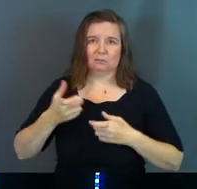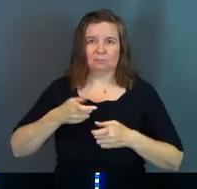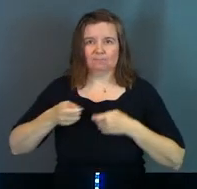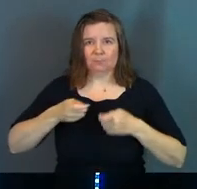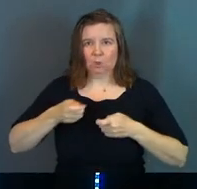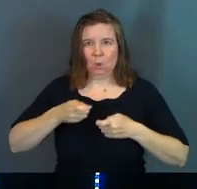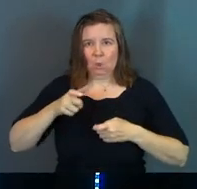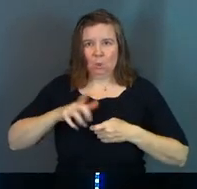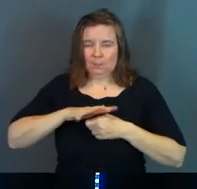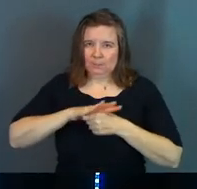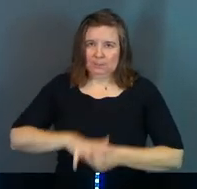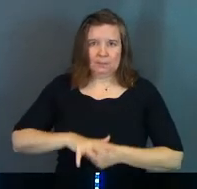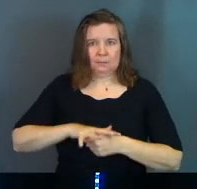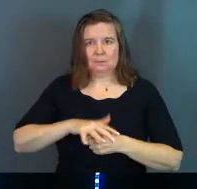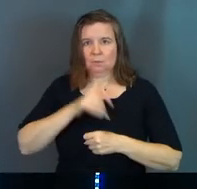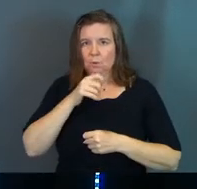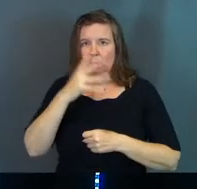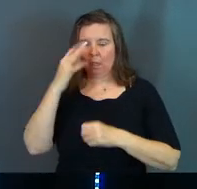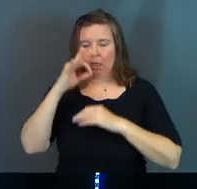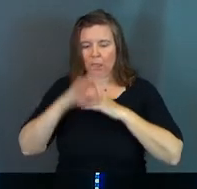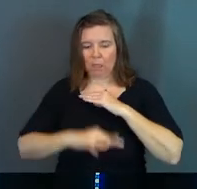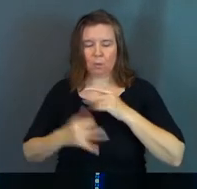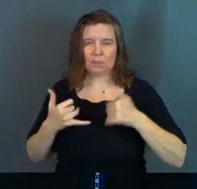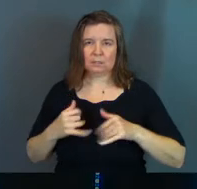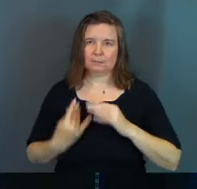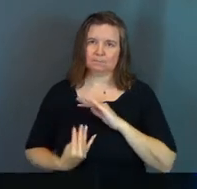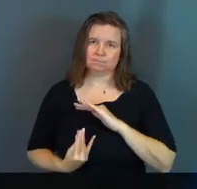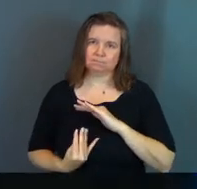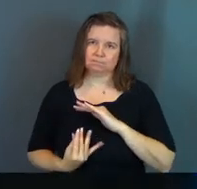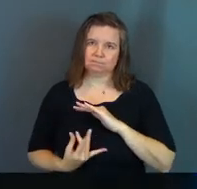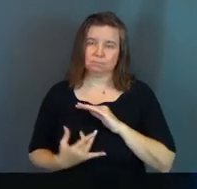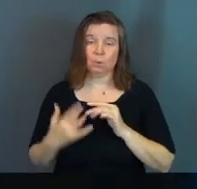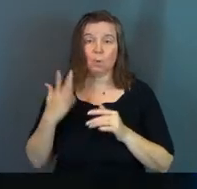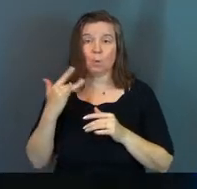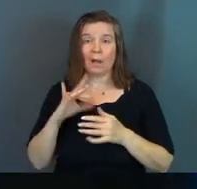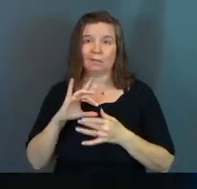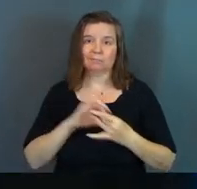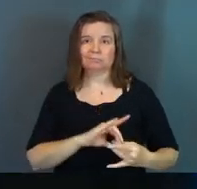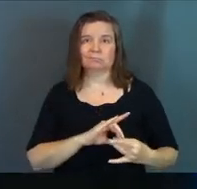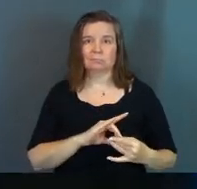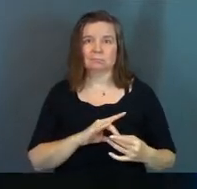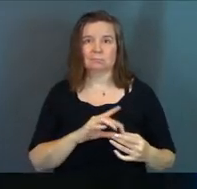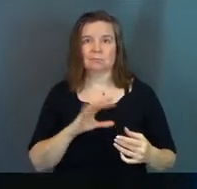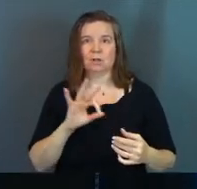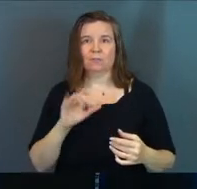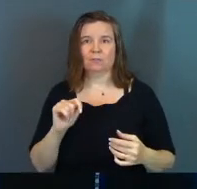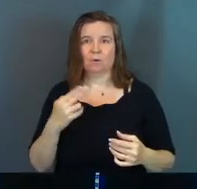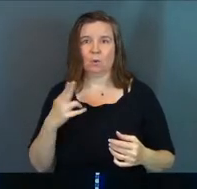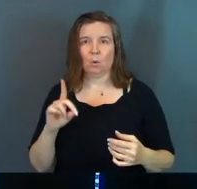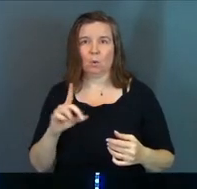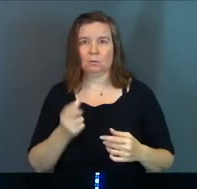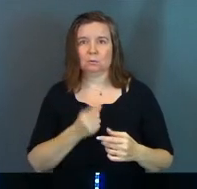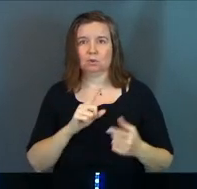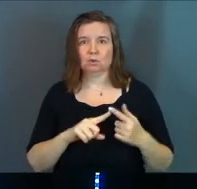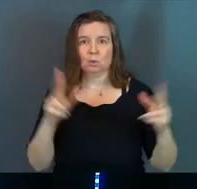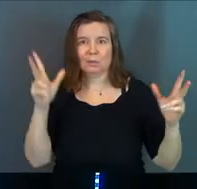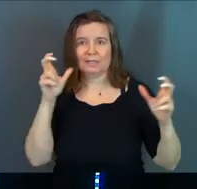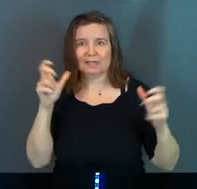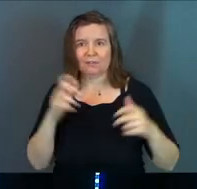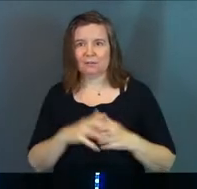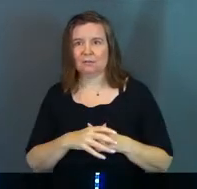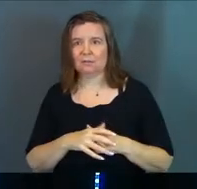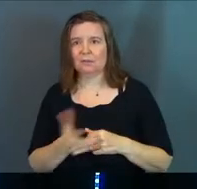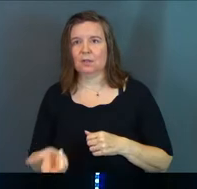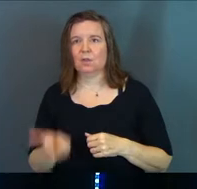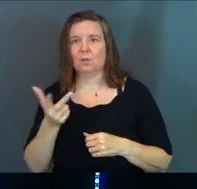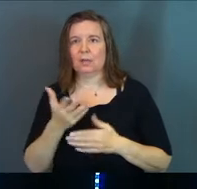Don't let the sun go down while you're still angry for angry gives a foothold to the devil. Now, if we keep this verse up for a second, there's